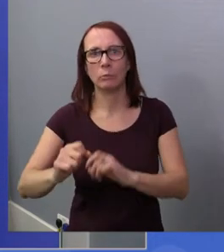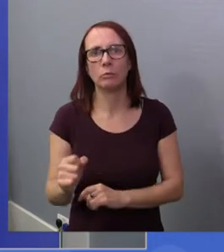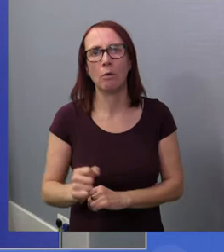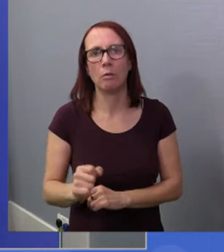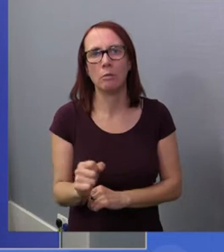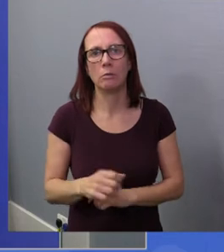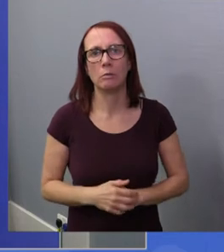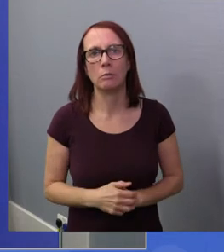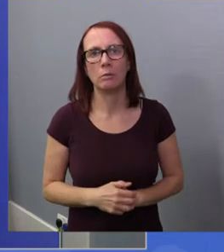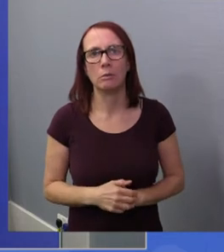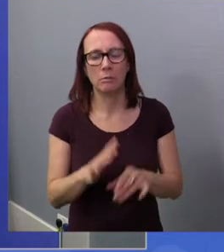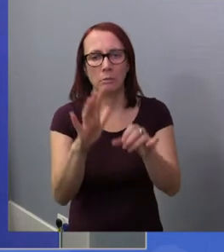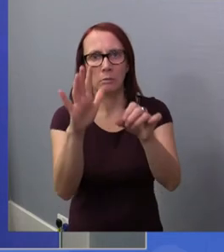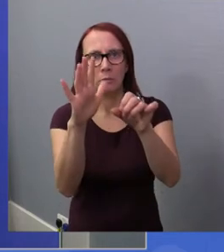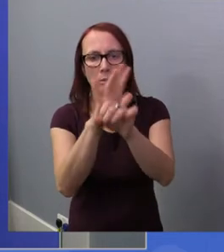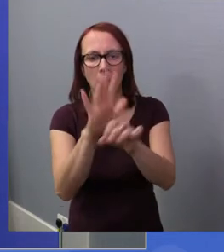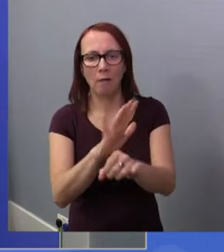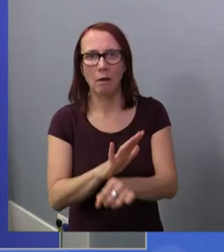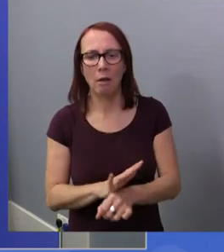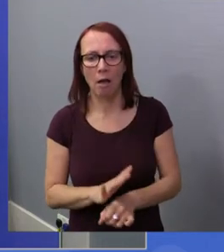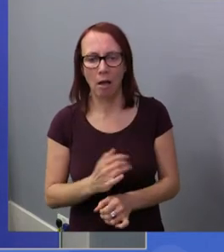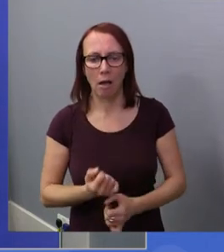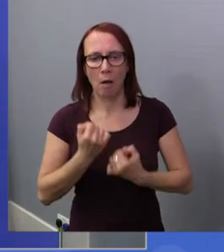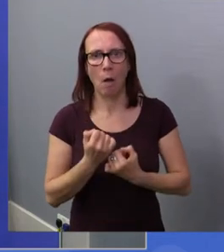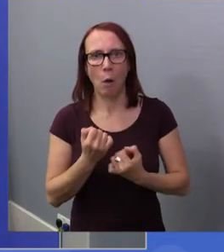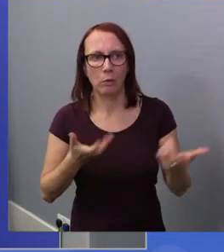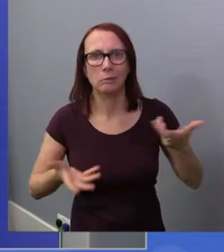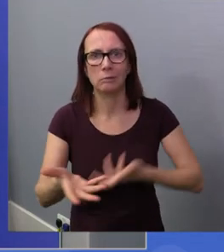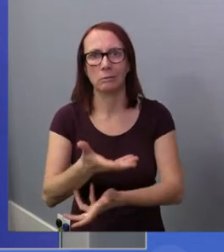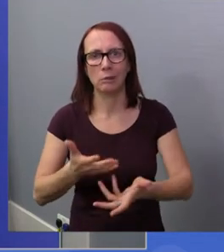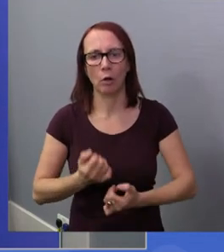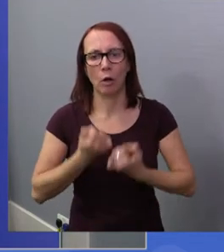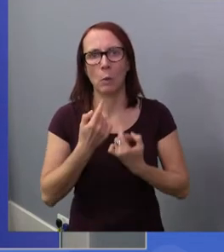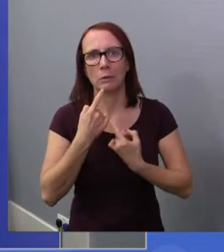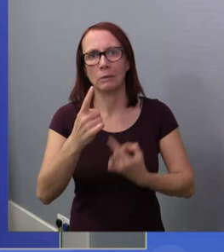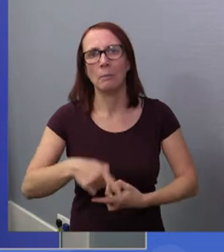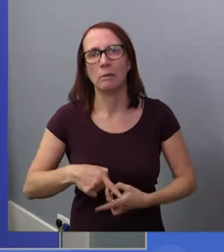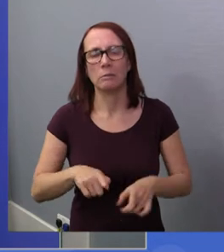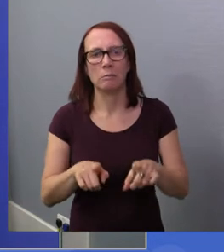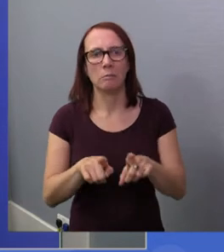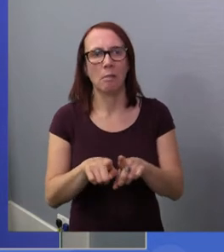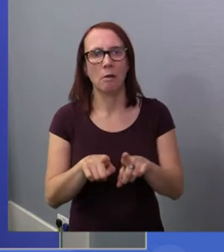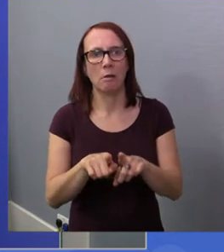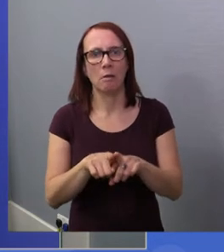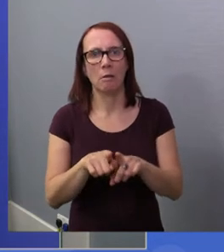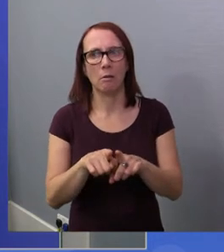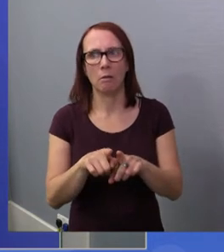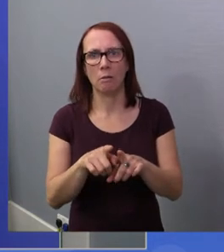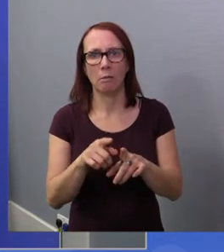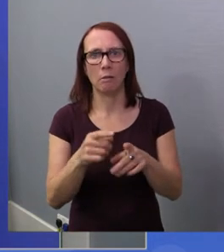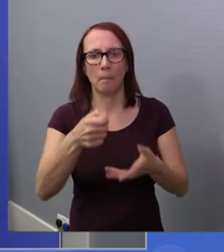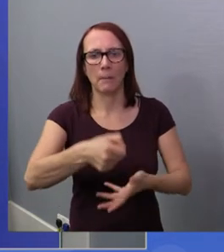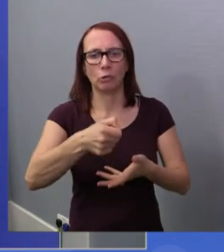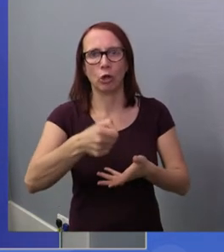It covers a lot of our statements and discussions around the table, for example, being able to roll over the